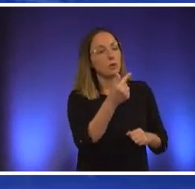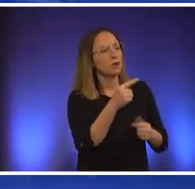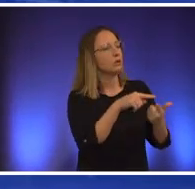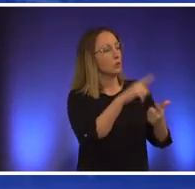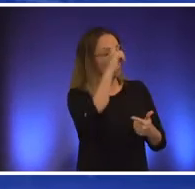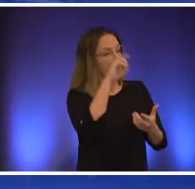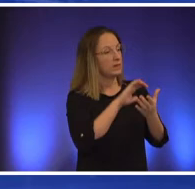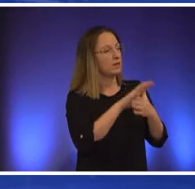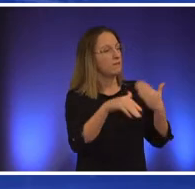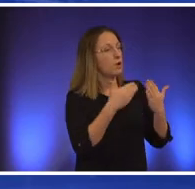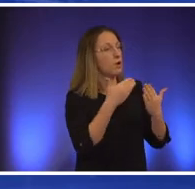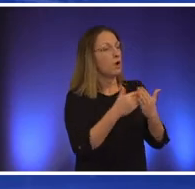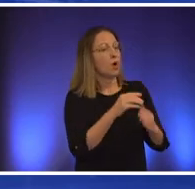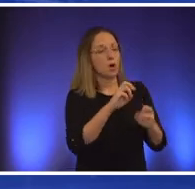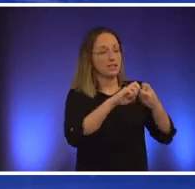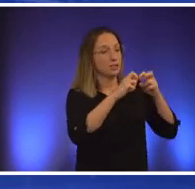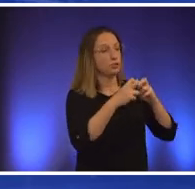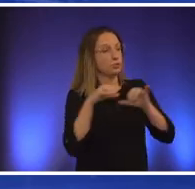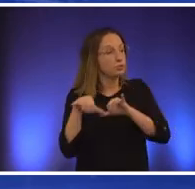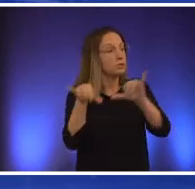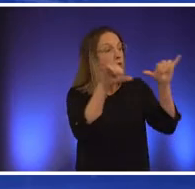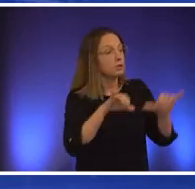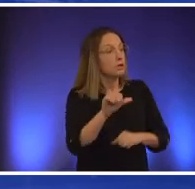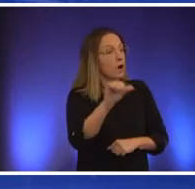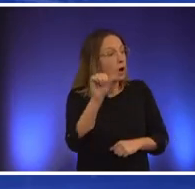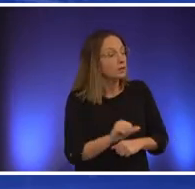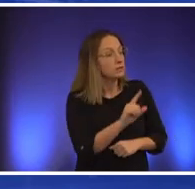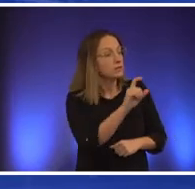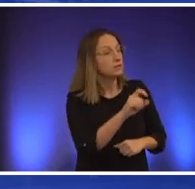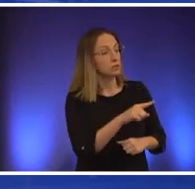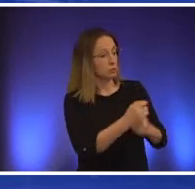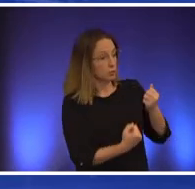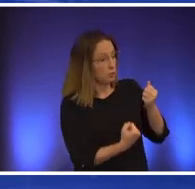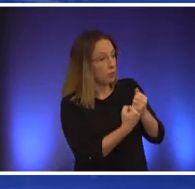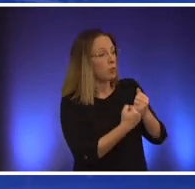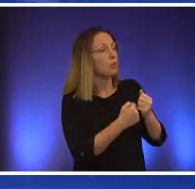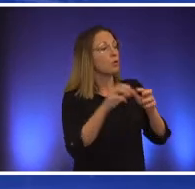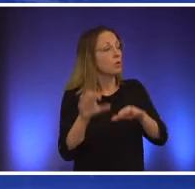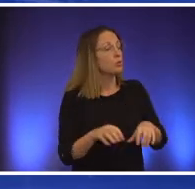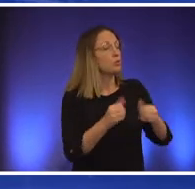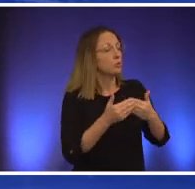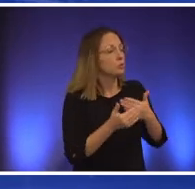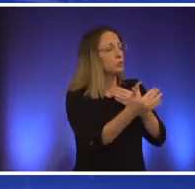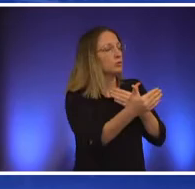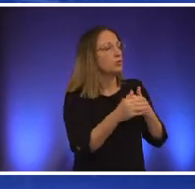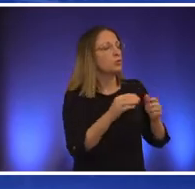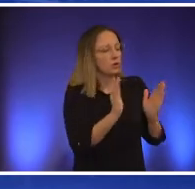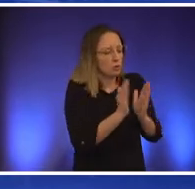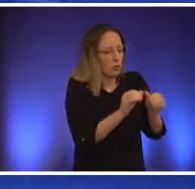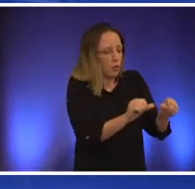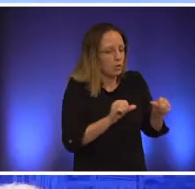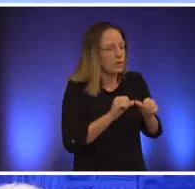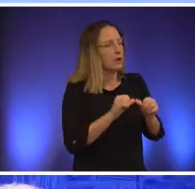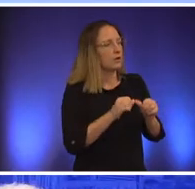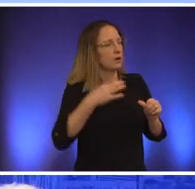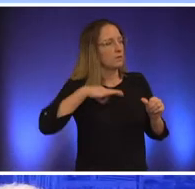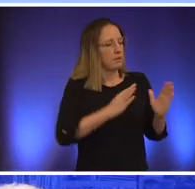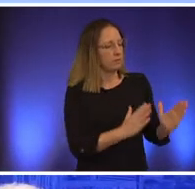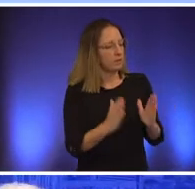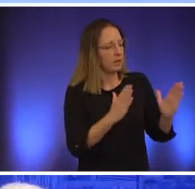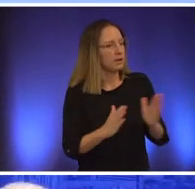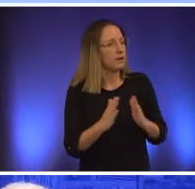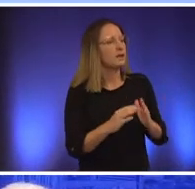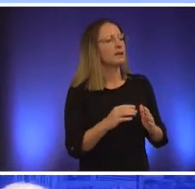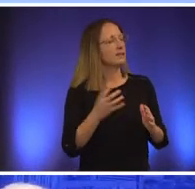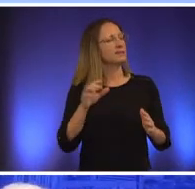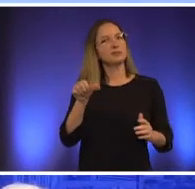issues are uniform across the city will you support and resume small area neighborhood planning as requested by some currently serving